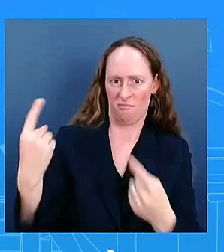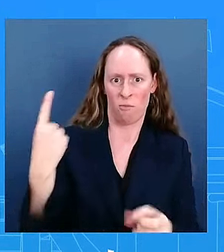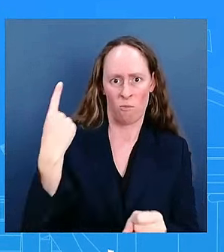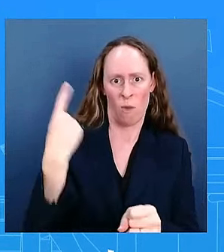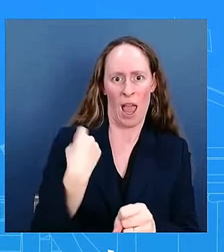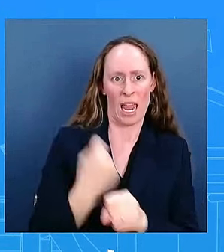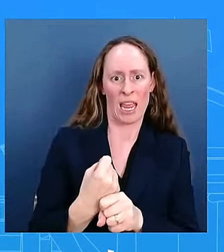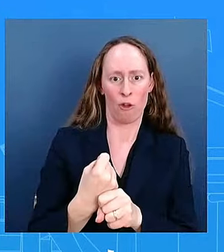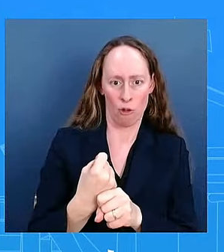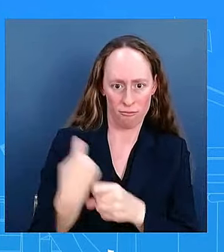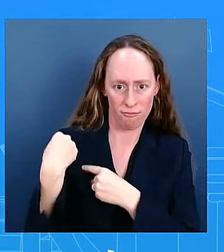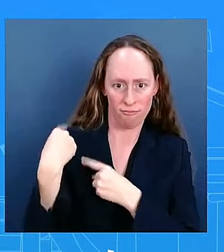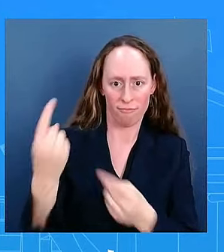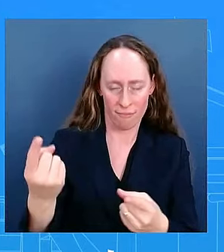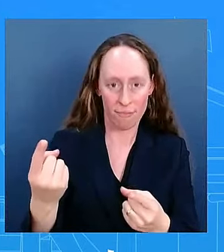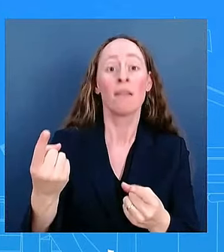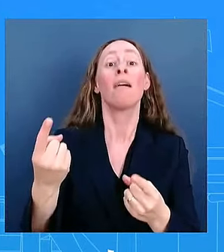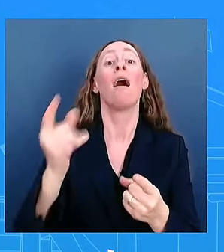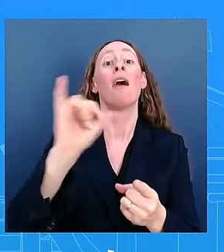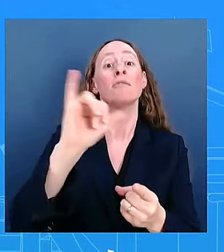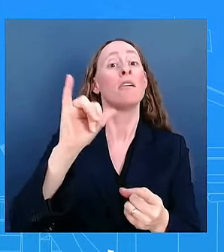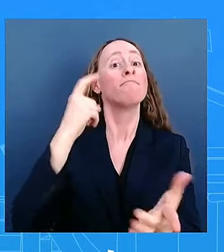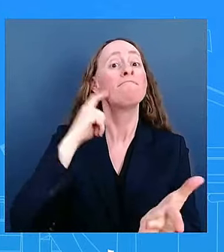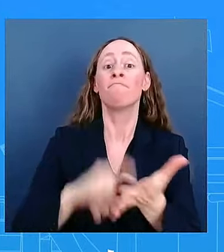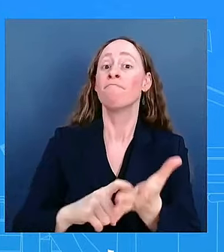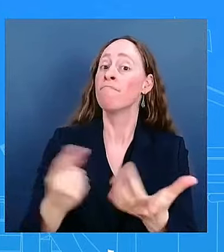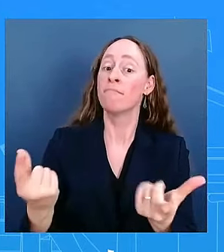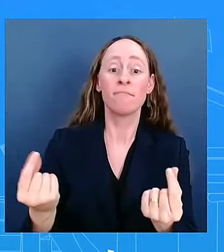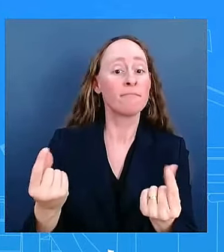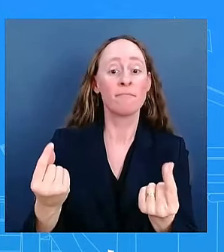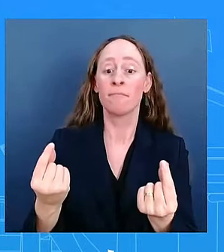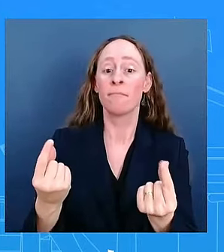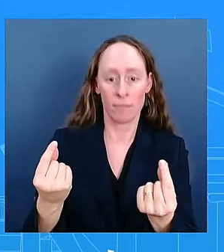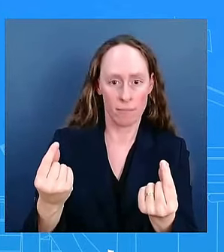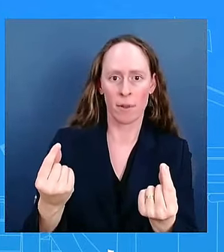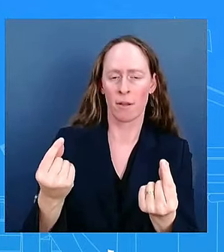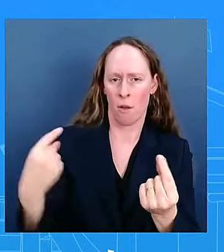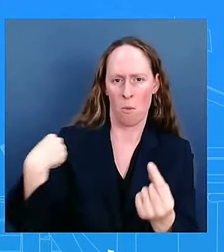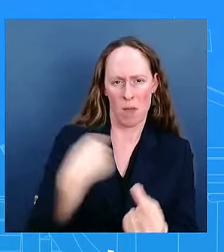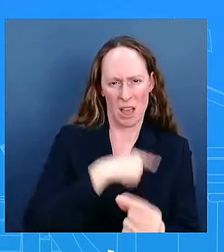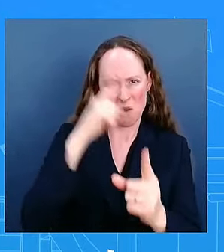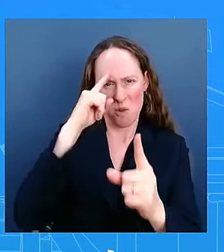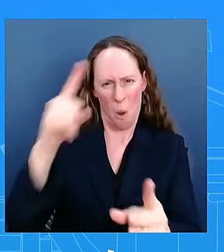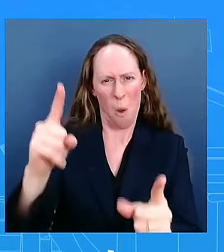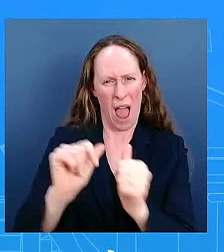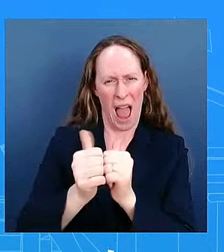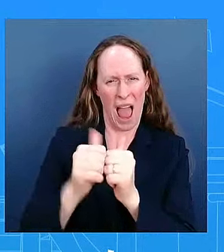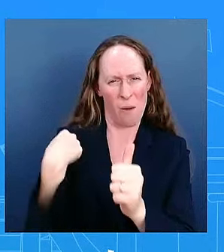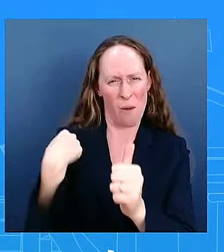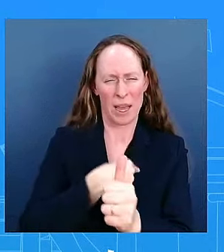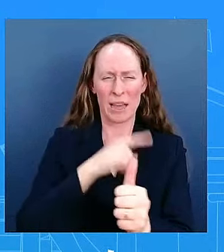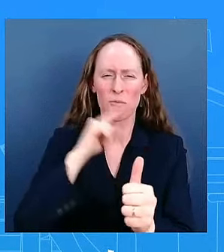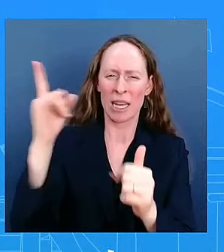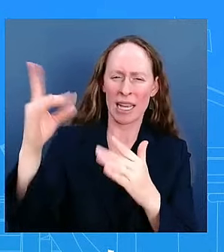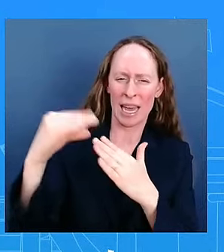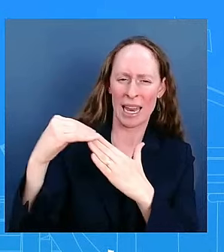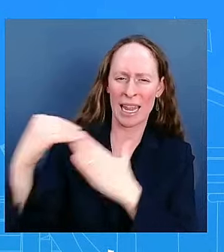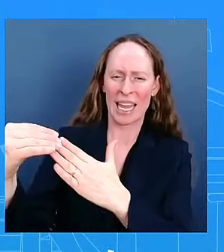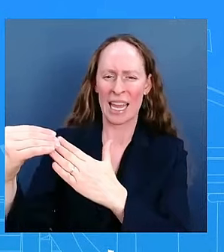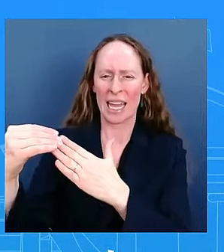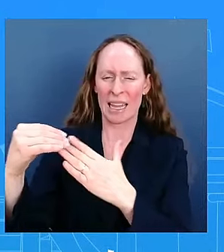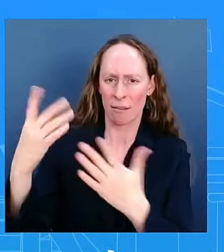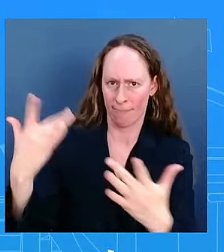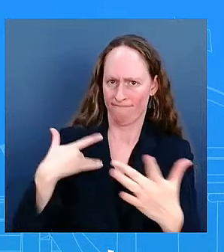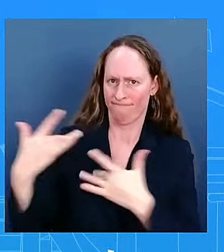ensure that america leads the way in seizing the promise and managing the risks of ai the executive order